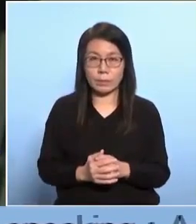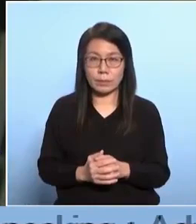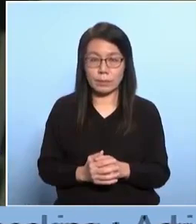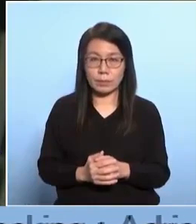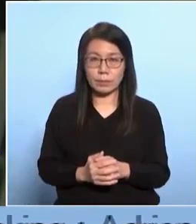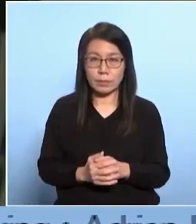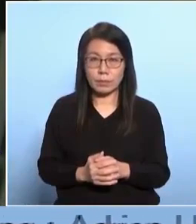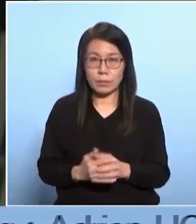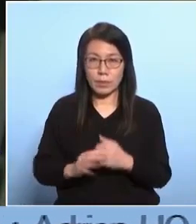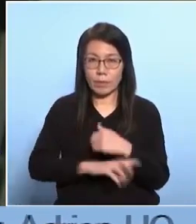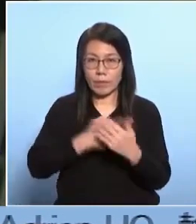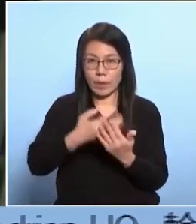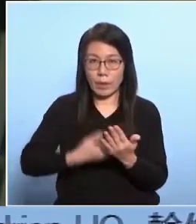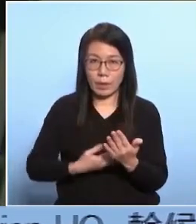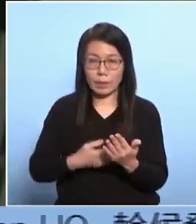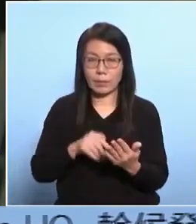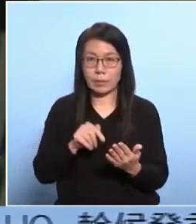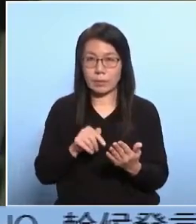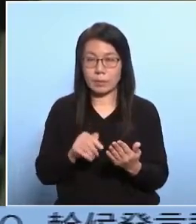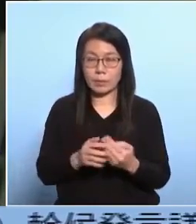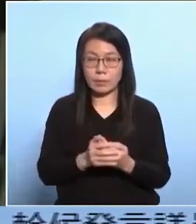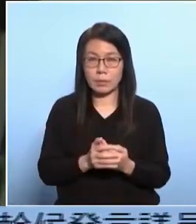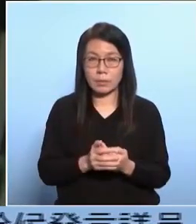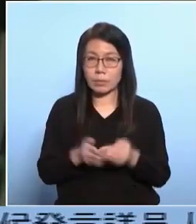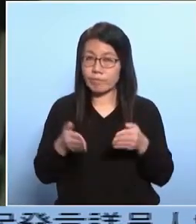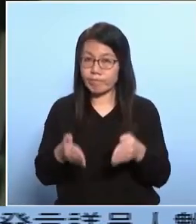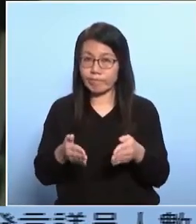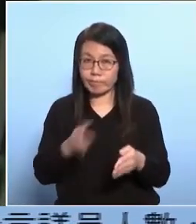pertaining to foreign interference is commendable.